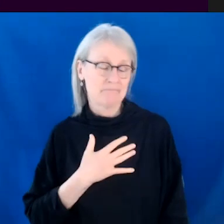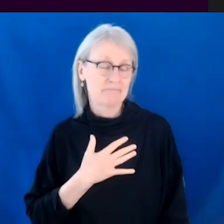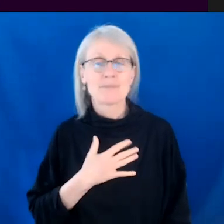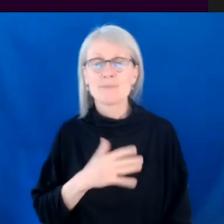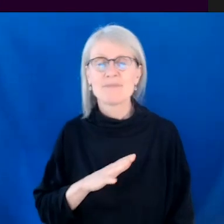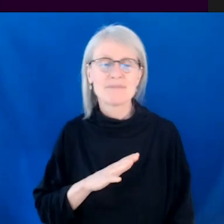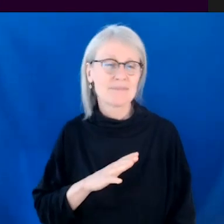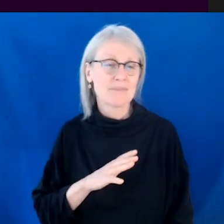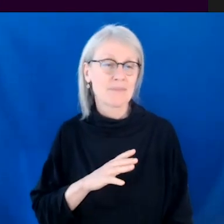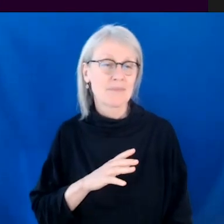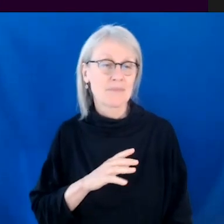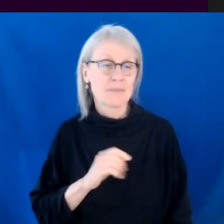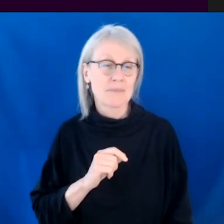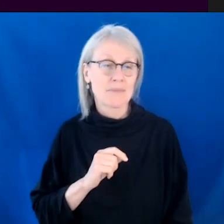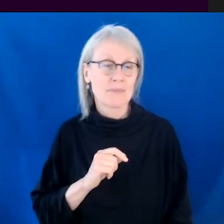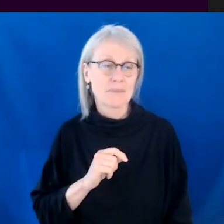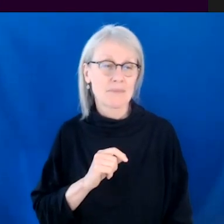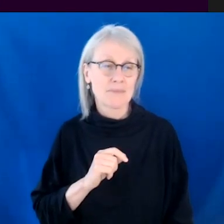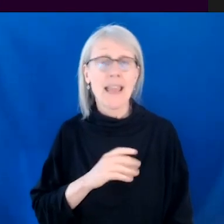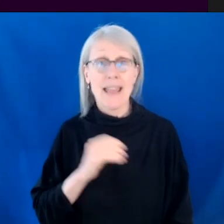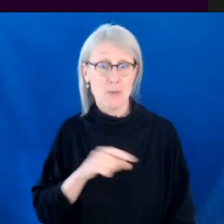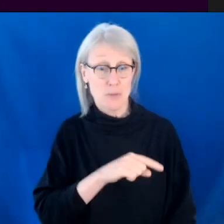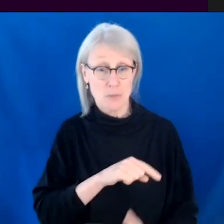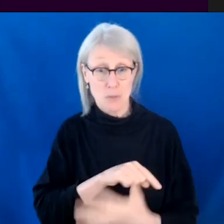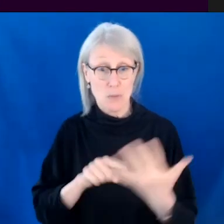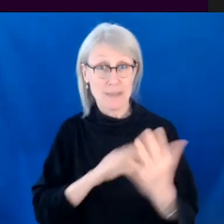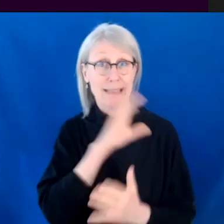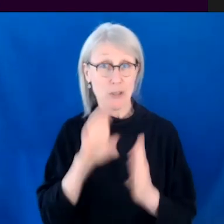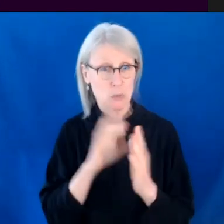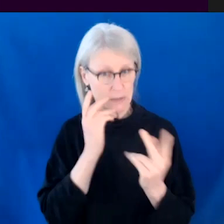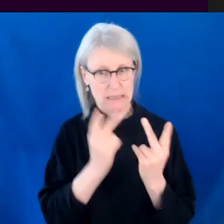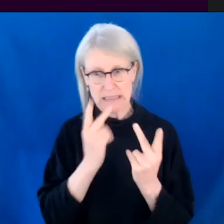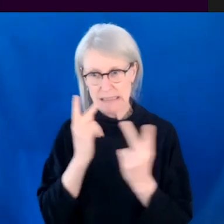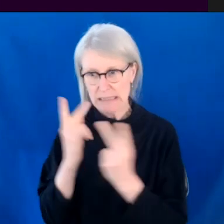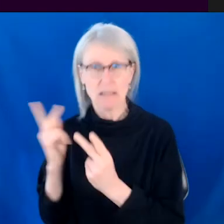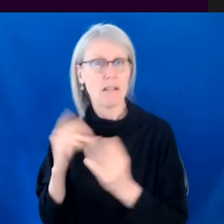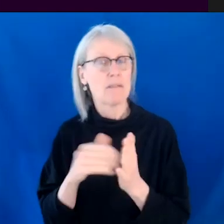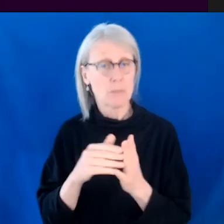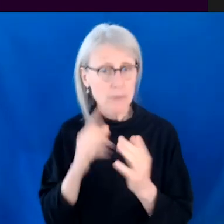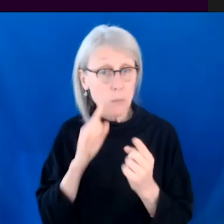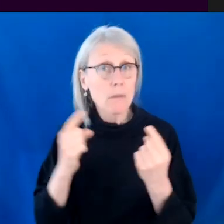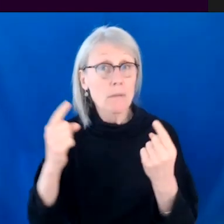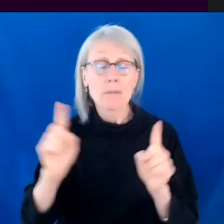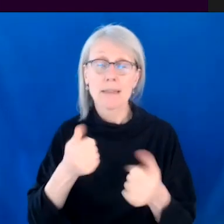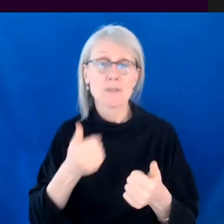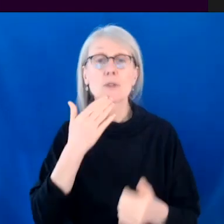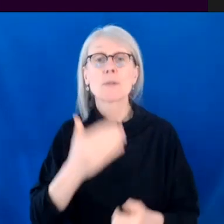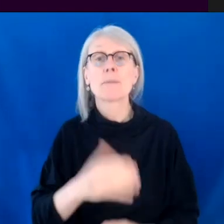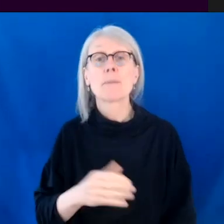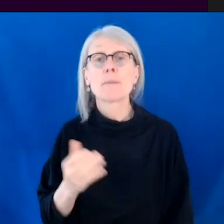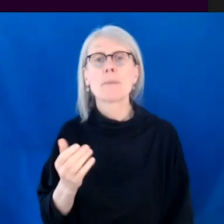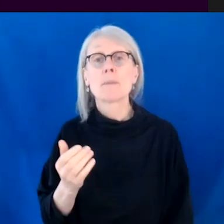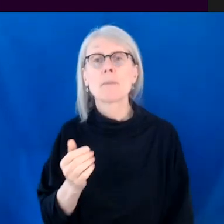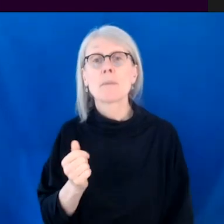nice, especially when they've been through so much throughout the season and just like, yeah. Um, Brittany Tip Lady wants